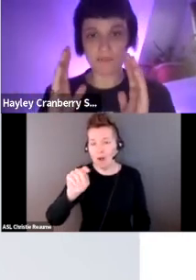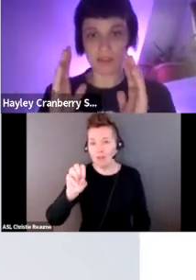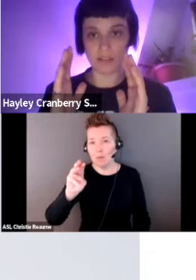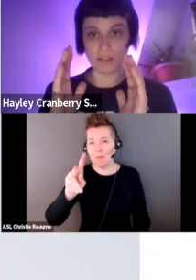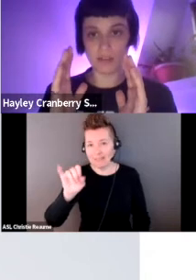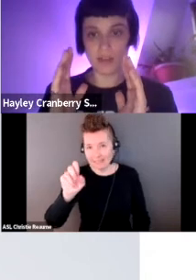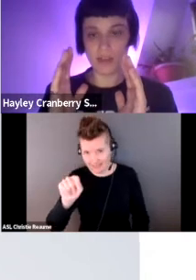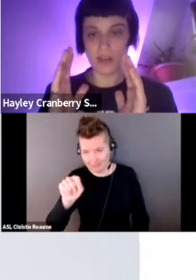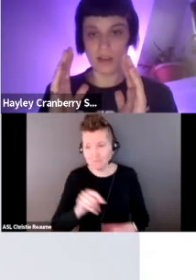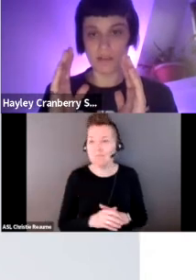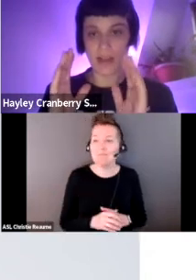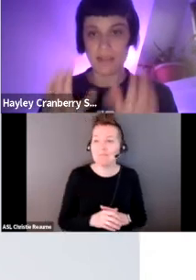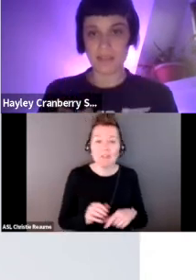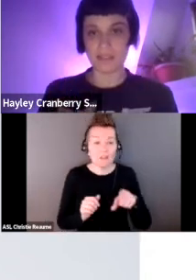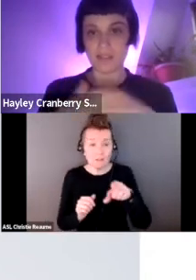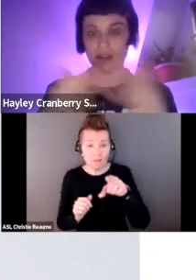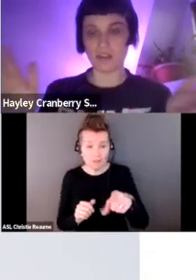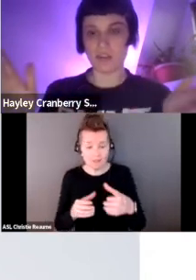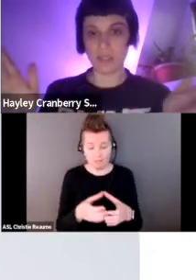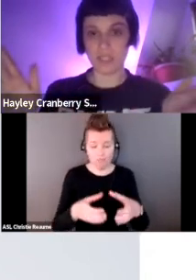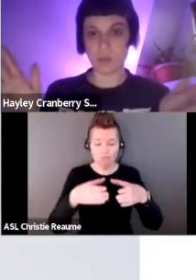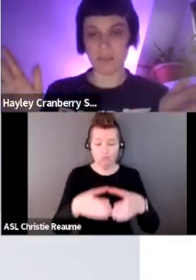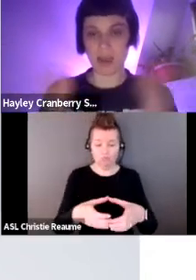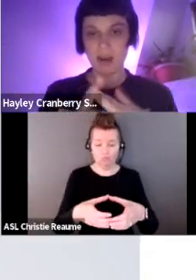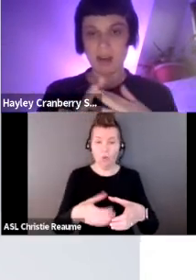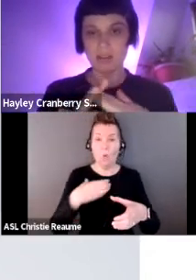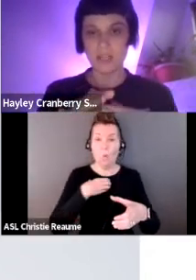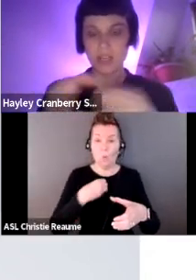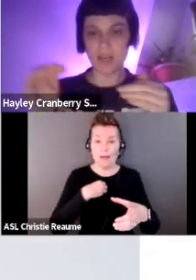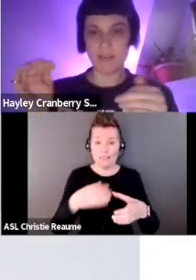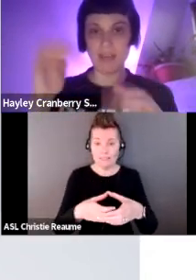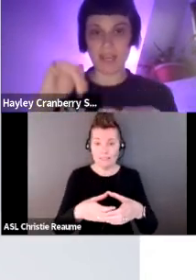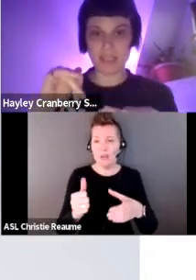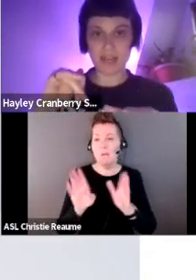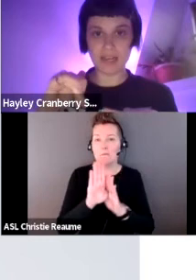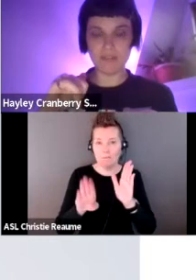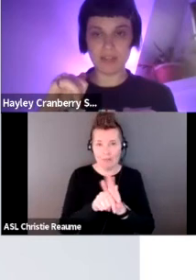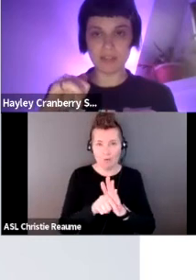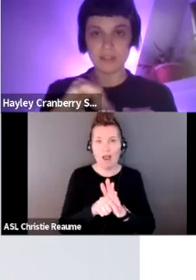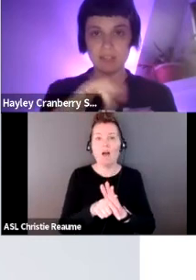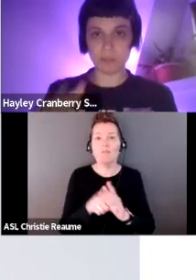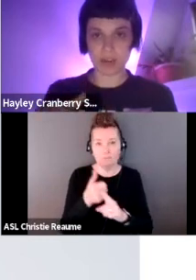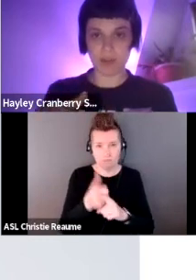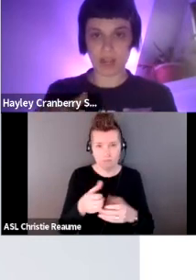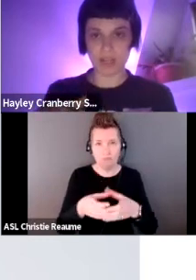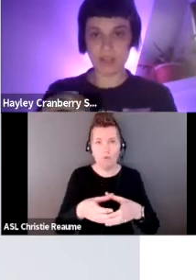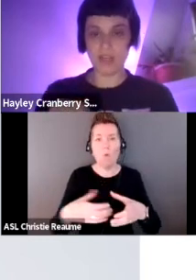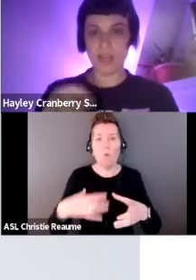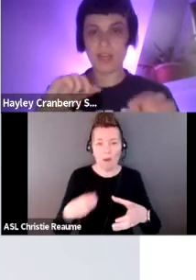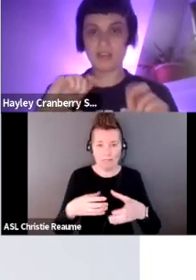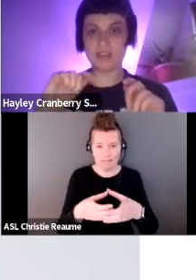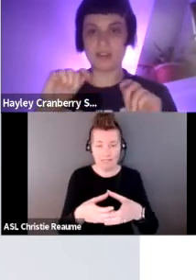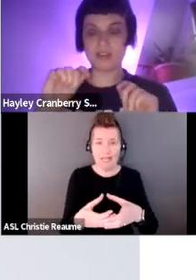vessel, and this is in a completely white background. And the inside of the vessel is a bright red.